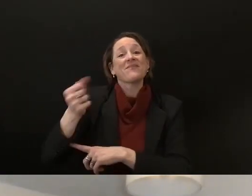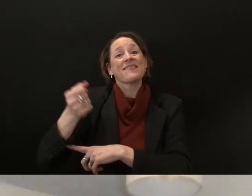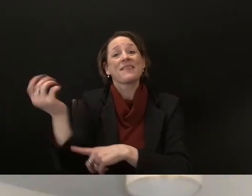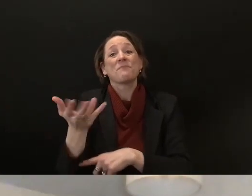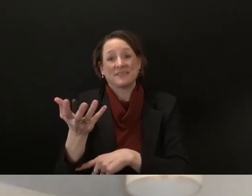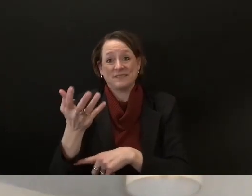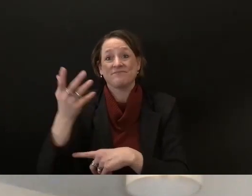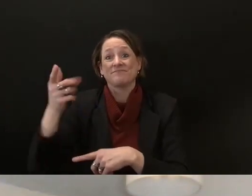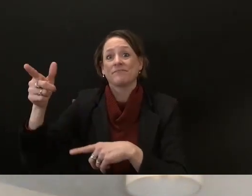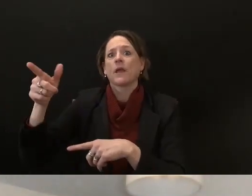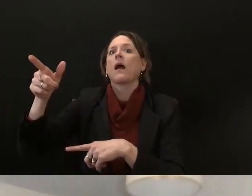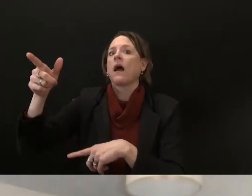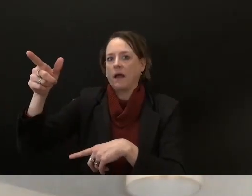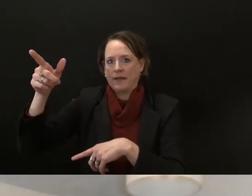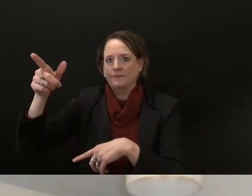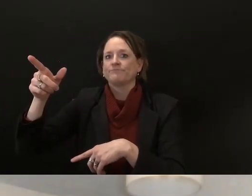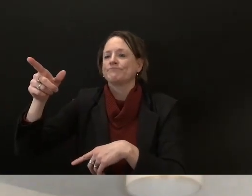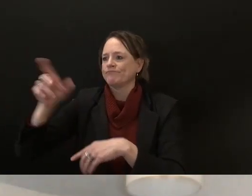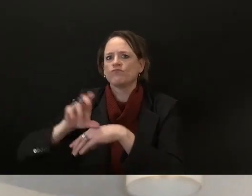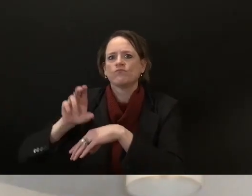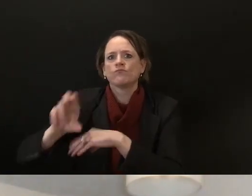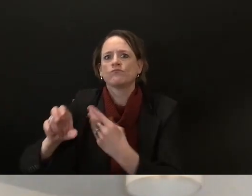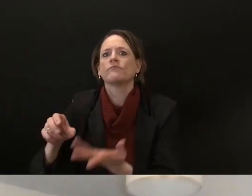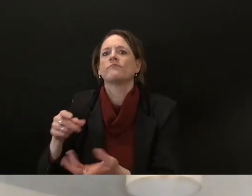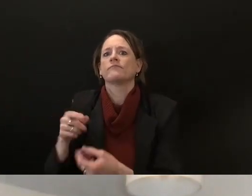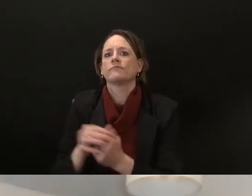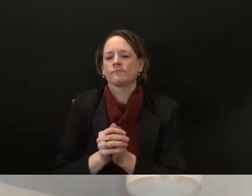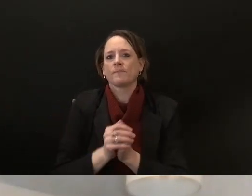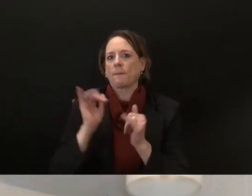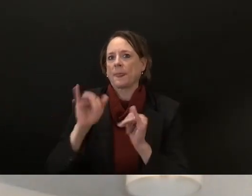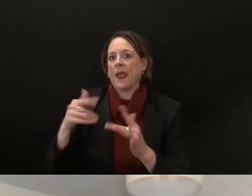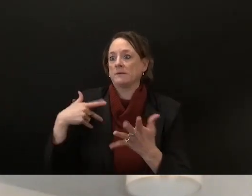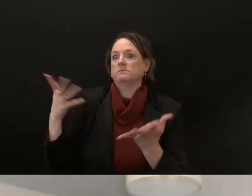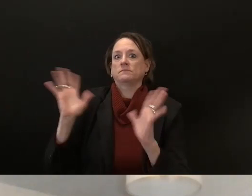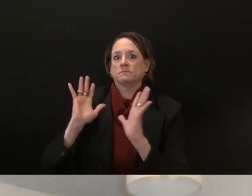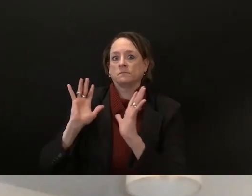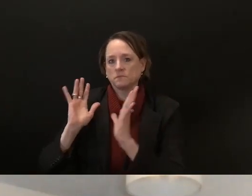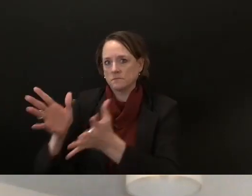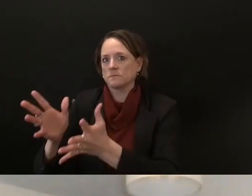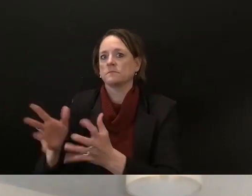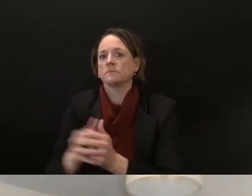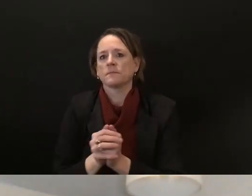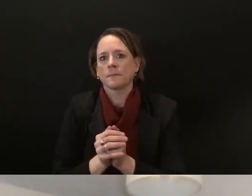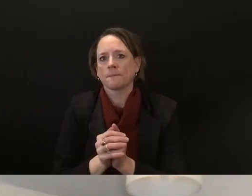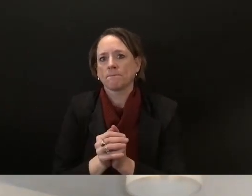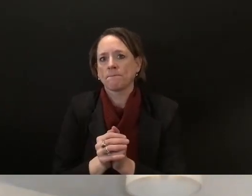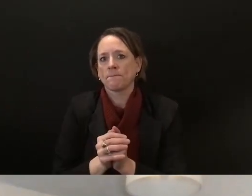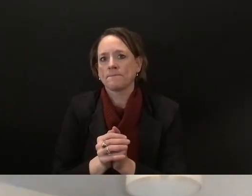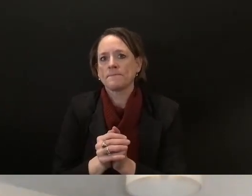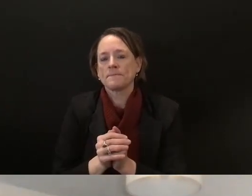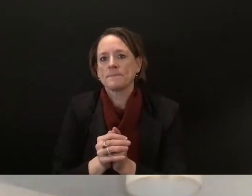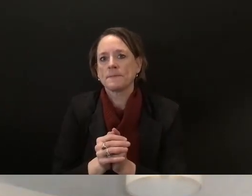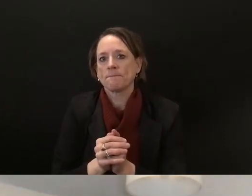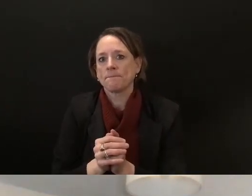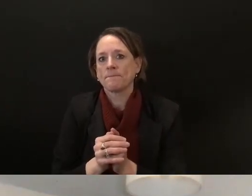to if folks will stick around i want to make sure we hit unemployment insurance because there has been a lot of i mean that has been the number one issue that we've received questions